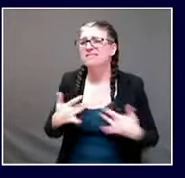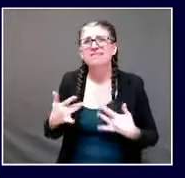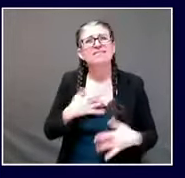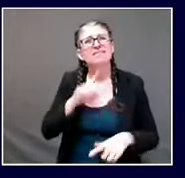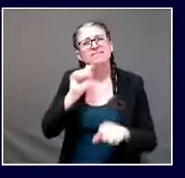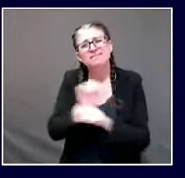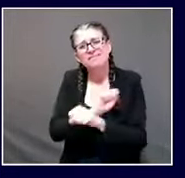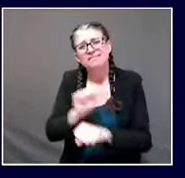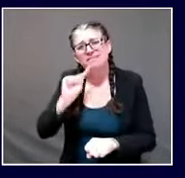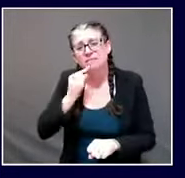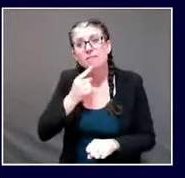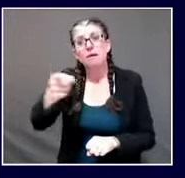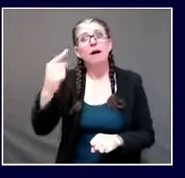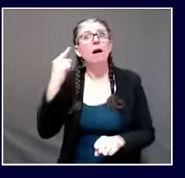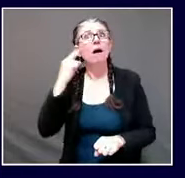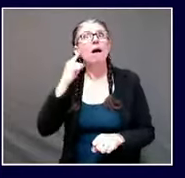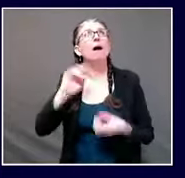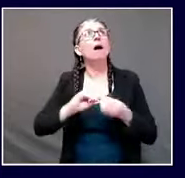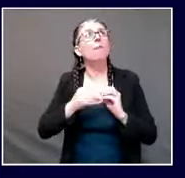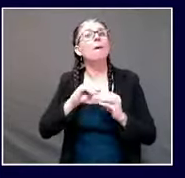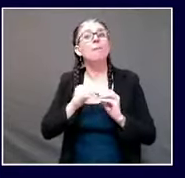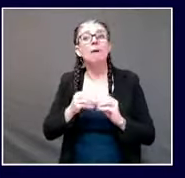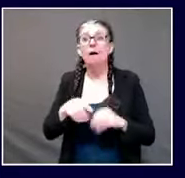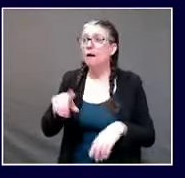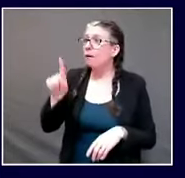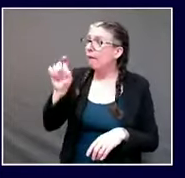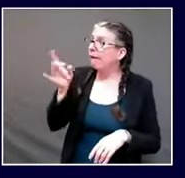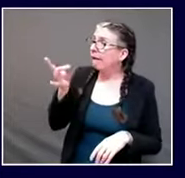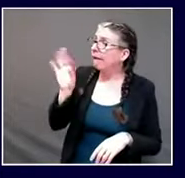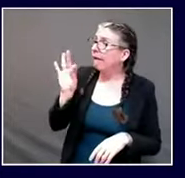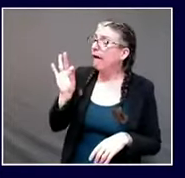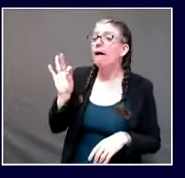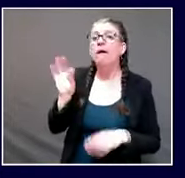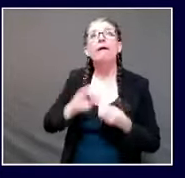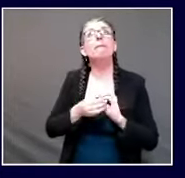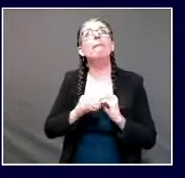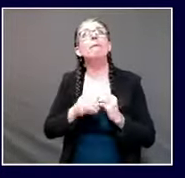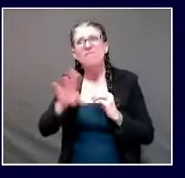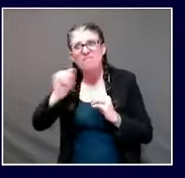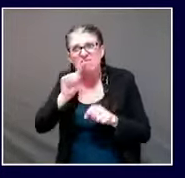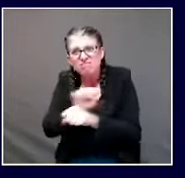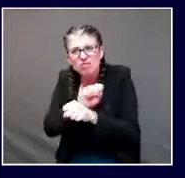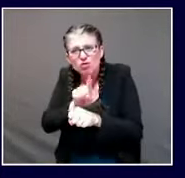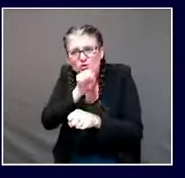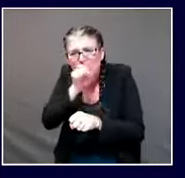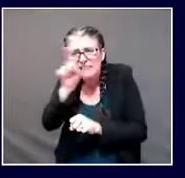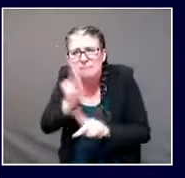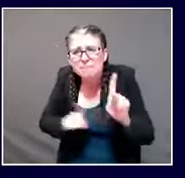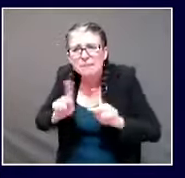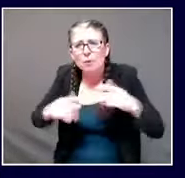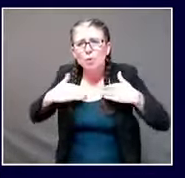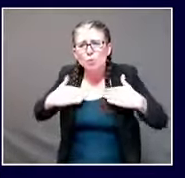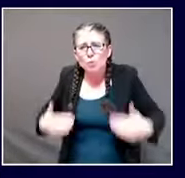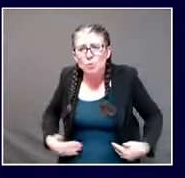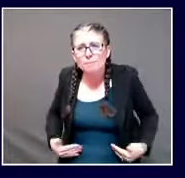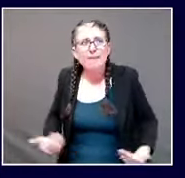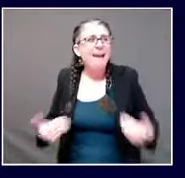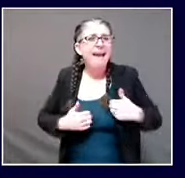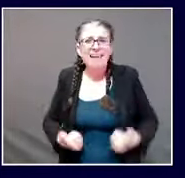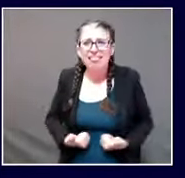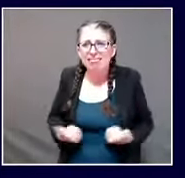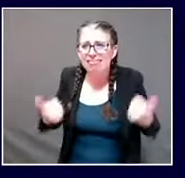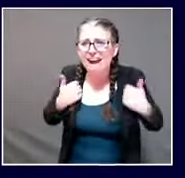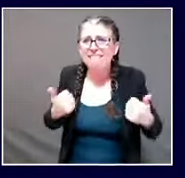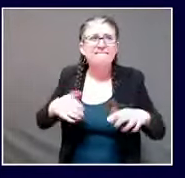lost. They are not meaningless statistics. Every one of them is an individual with a story, like you and me and your